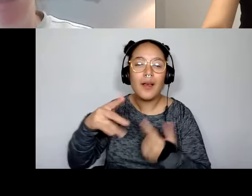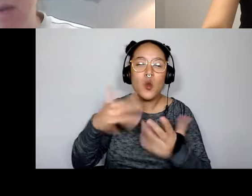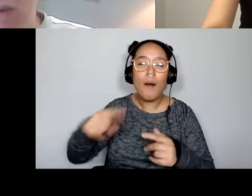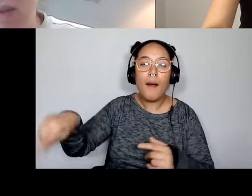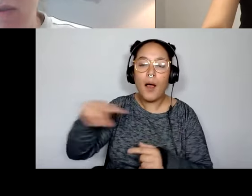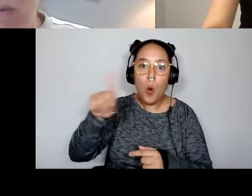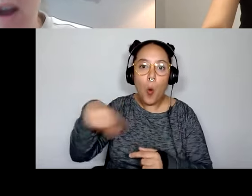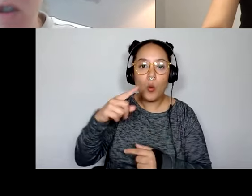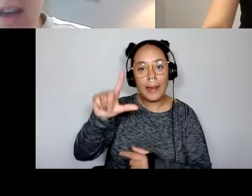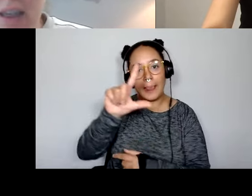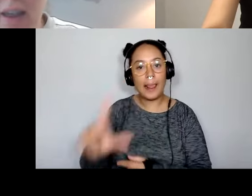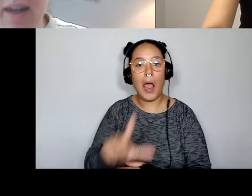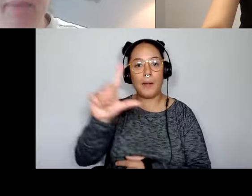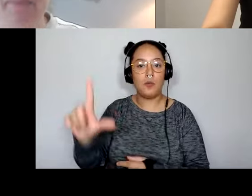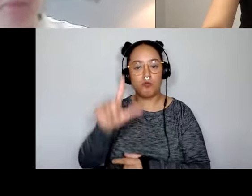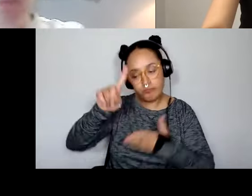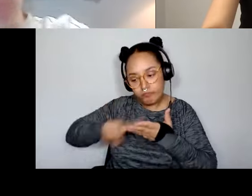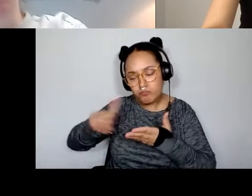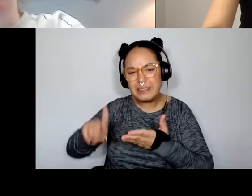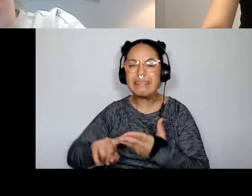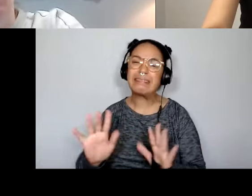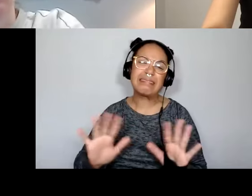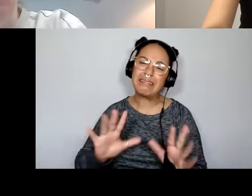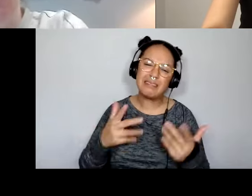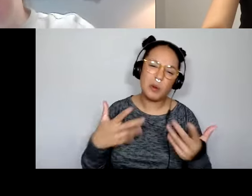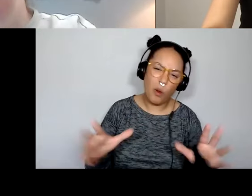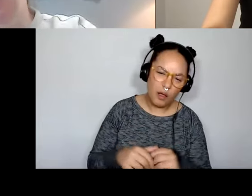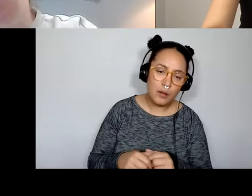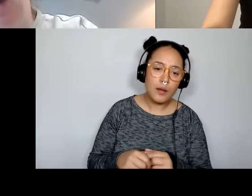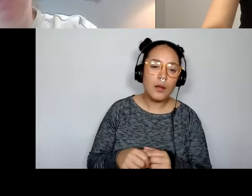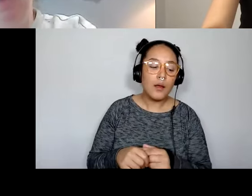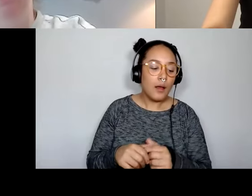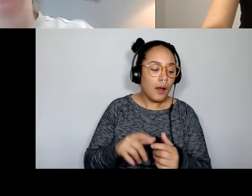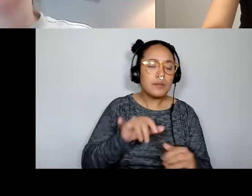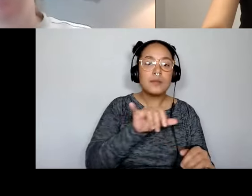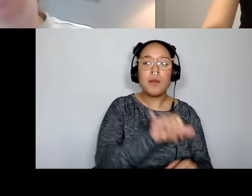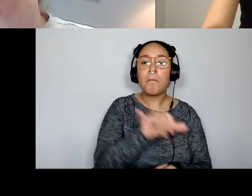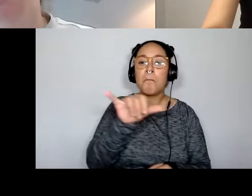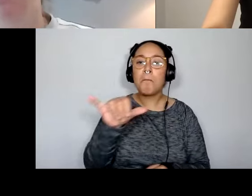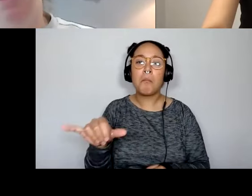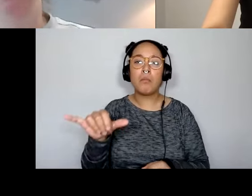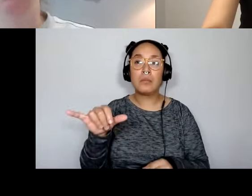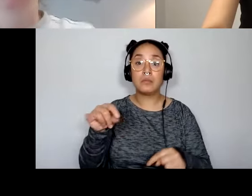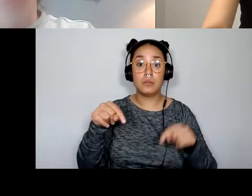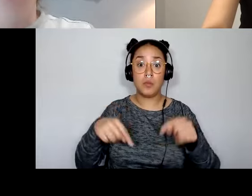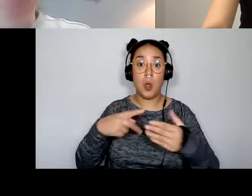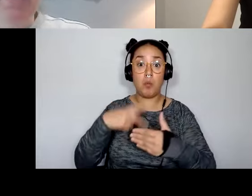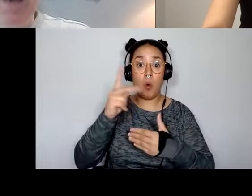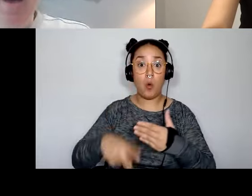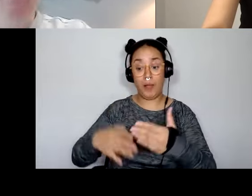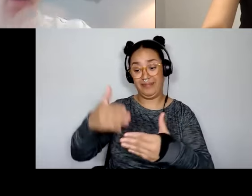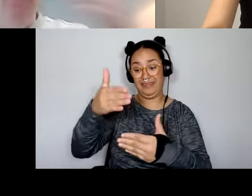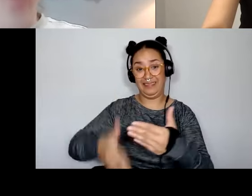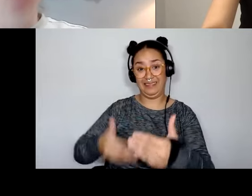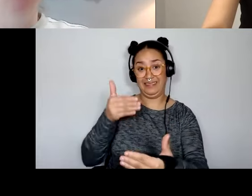library-based research project. Um, and, and at likewise, at the end of this program, you may